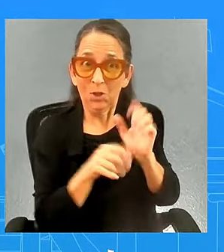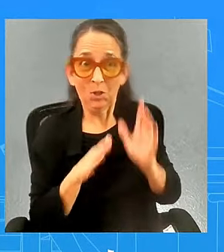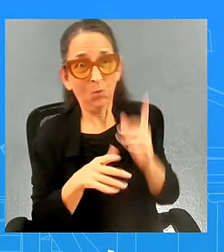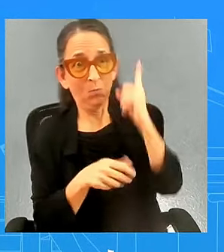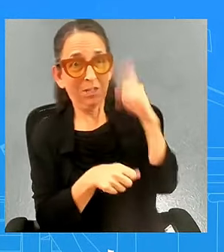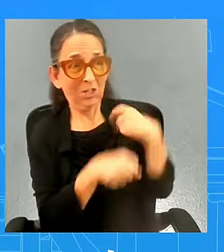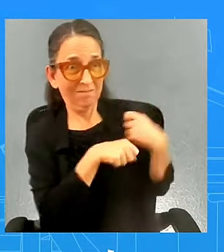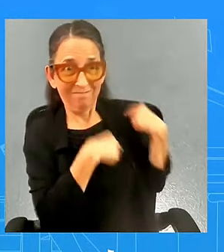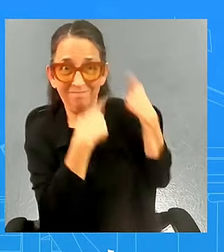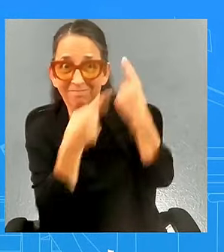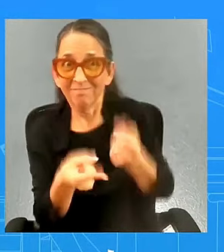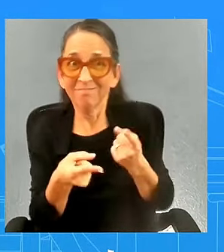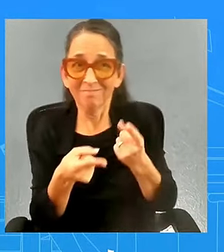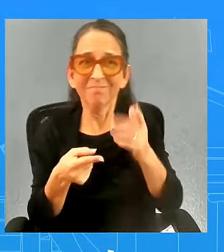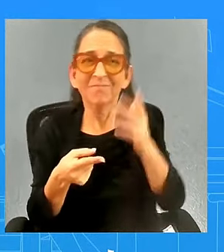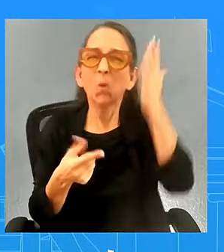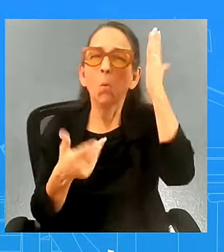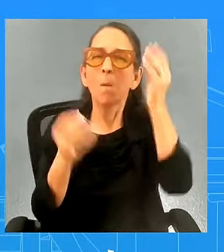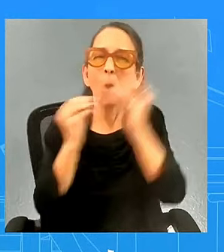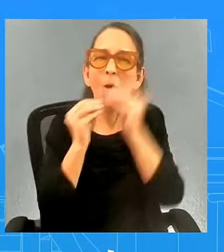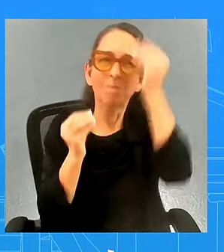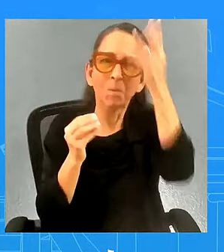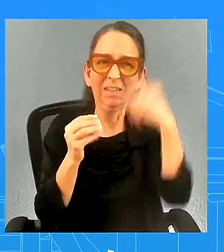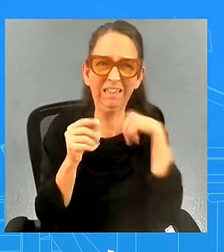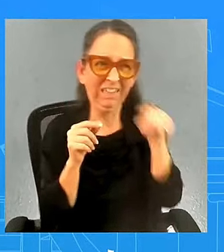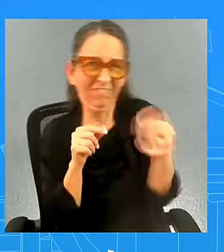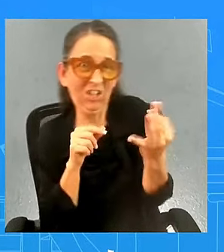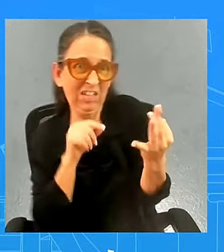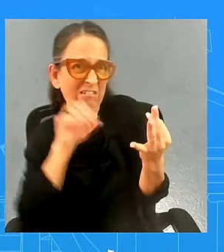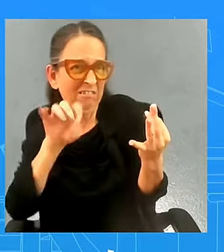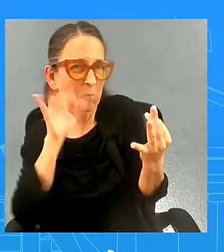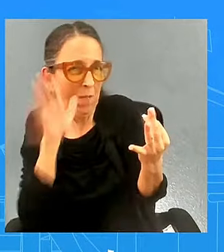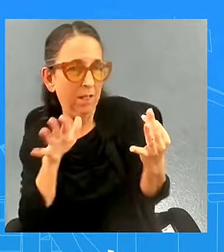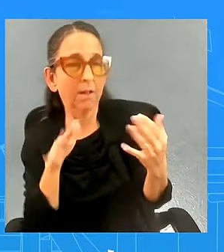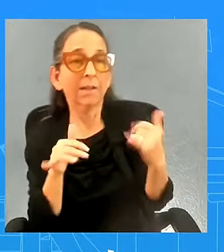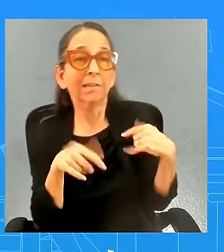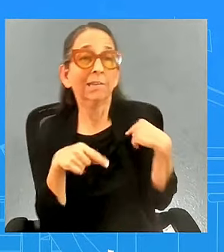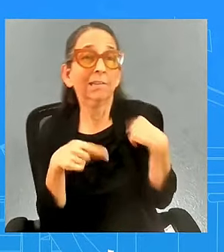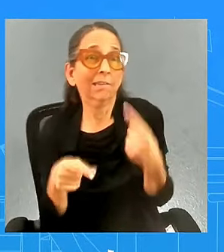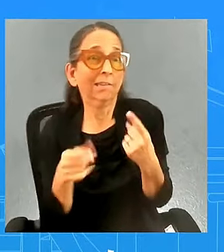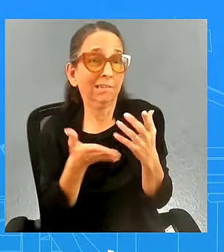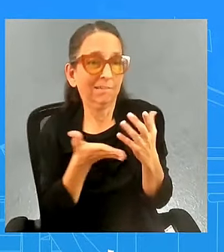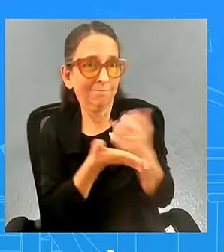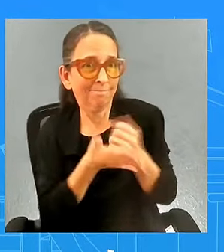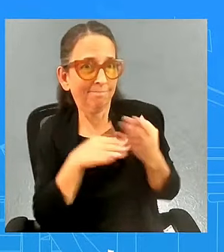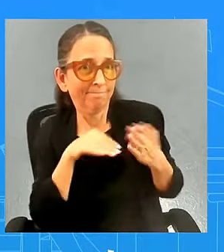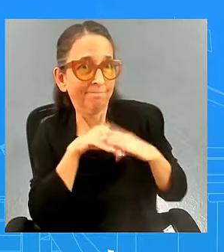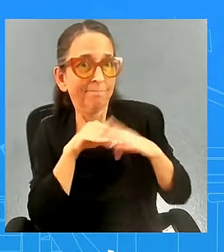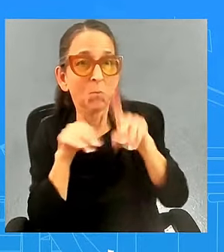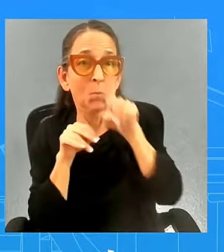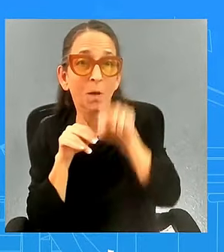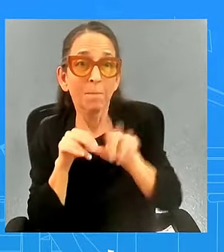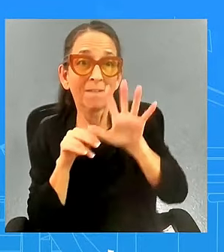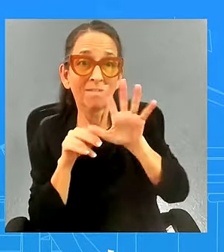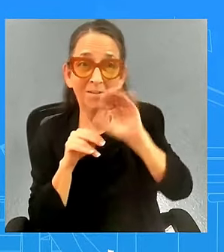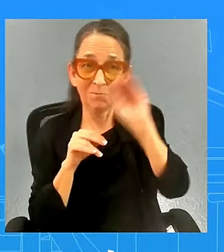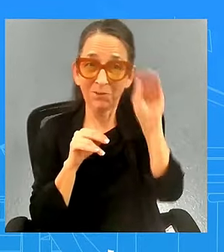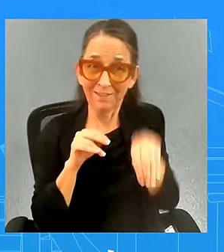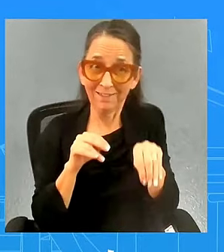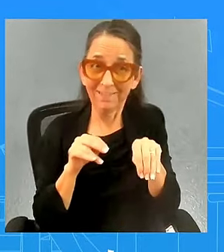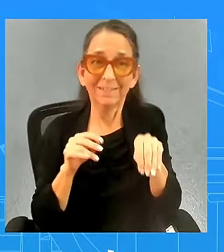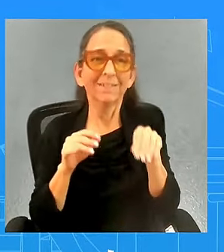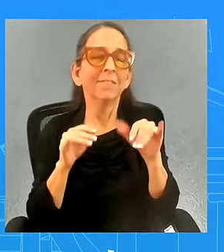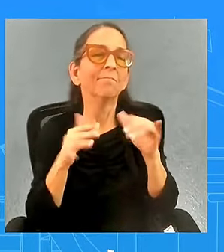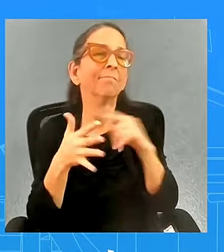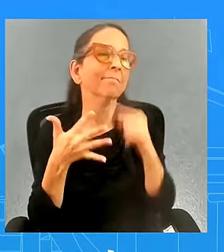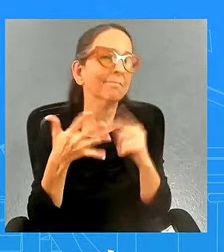friday but over the past year real wages are up 1.5 percent for middle wage workers if you look at low wage workers over the course of